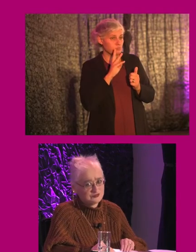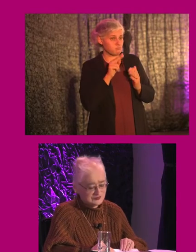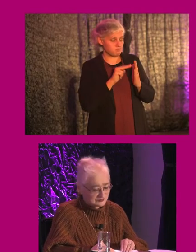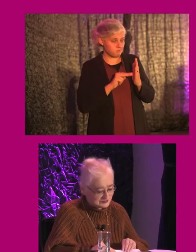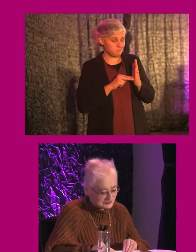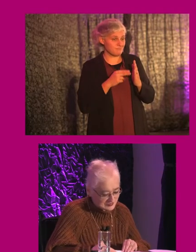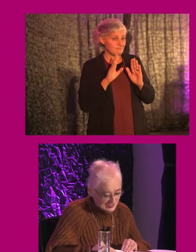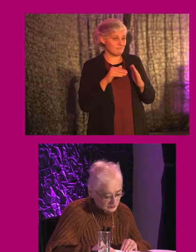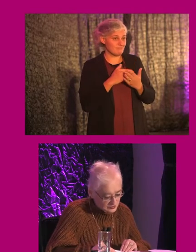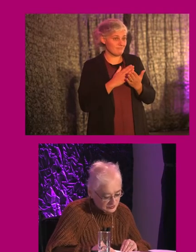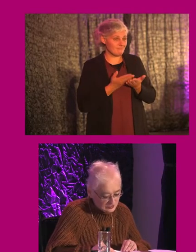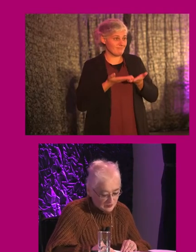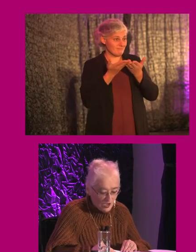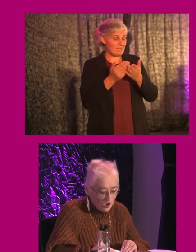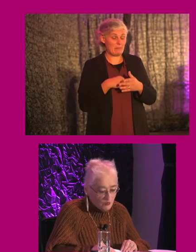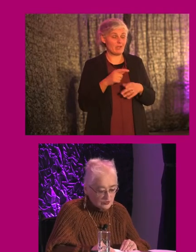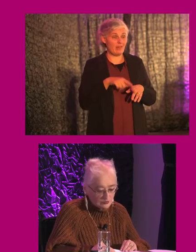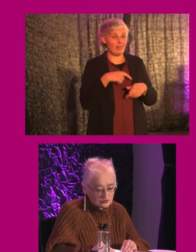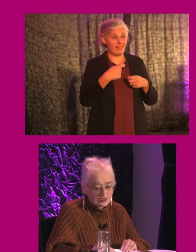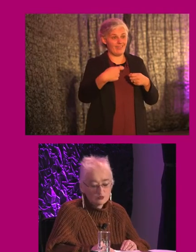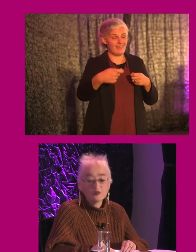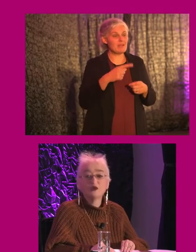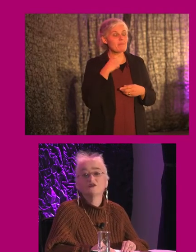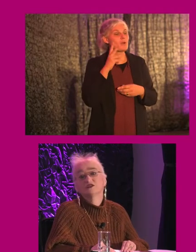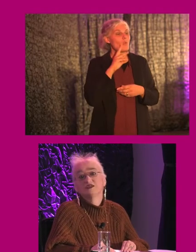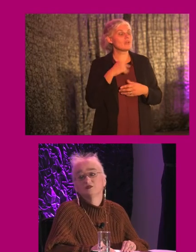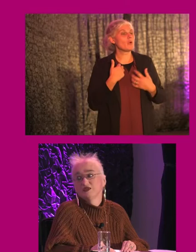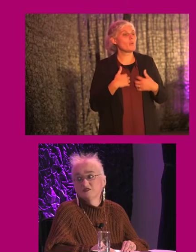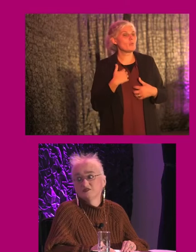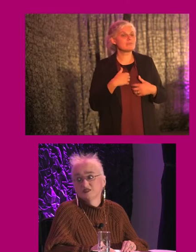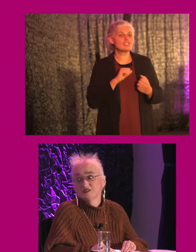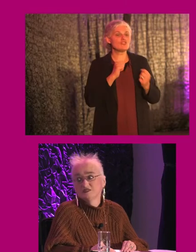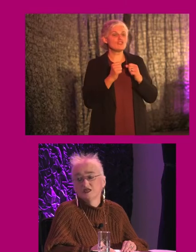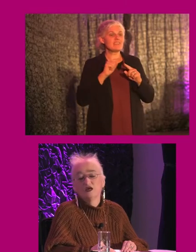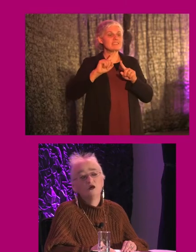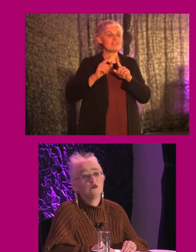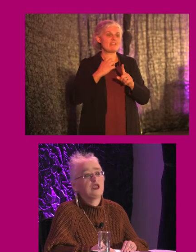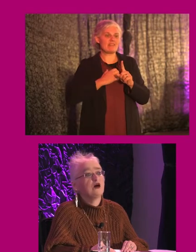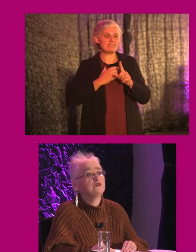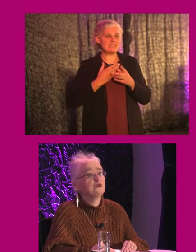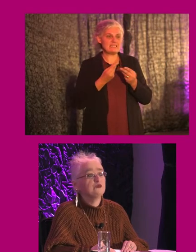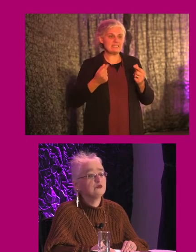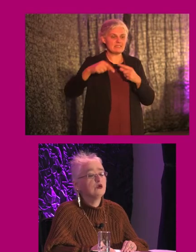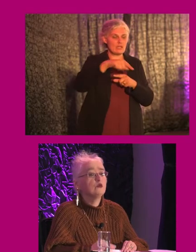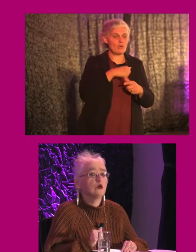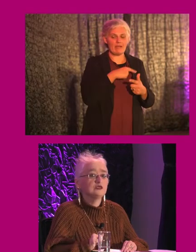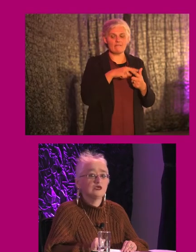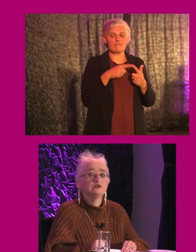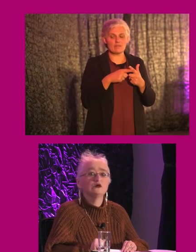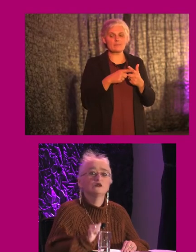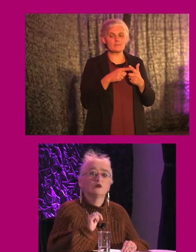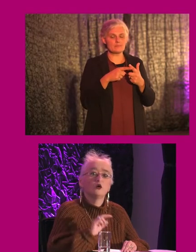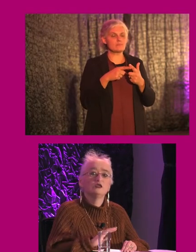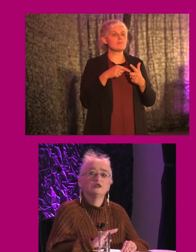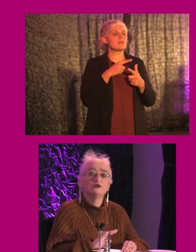of taking up too much time. But I would like, I'm quite proud of our Changing Place facilities. We have two, one in County